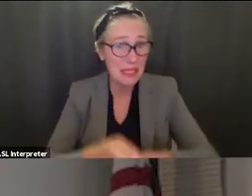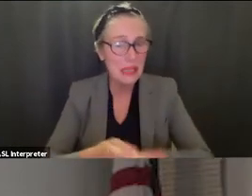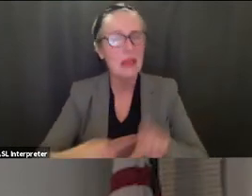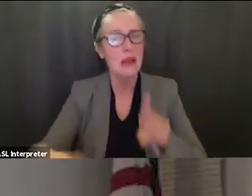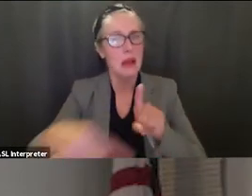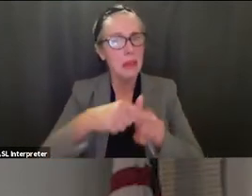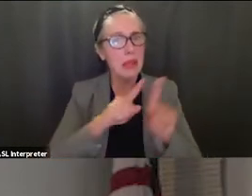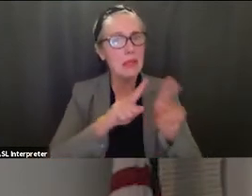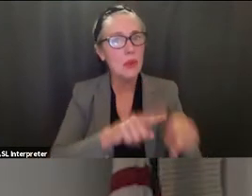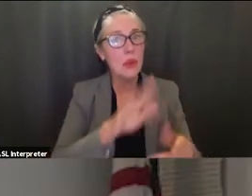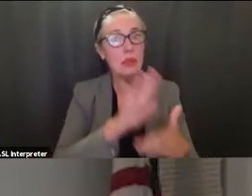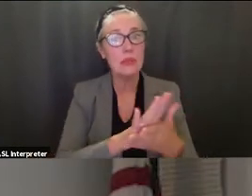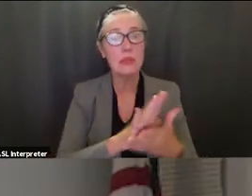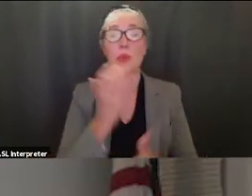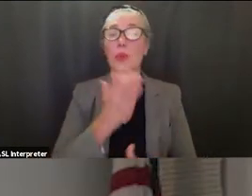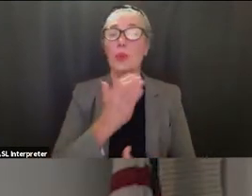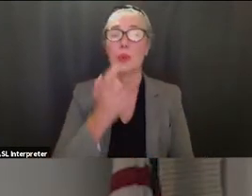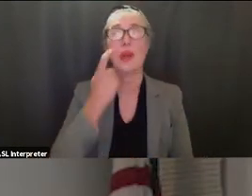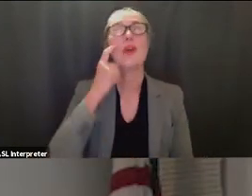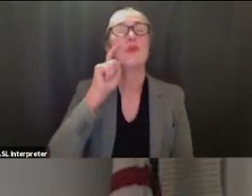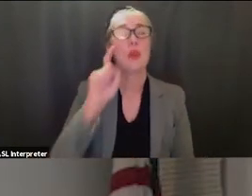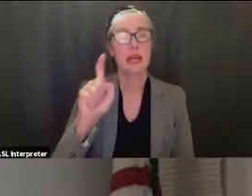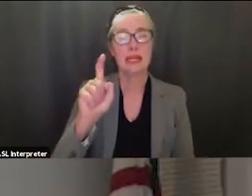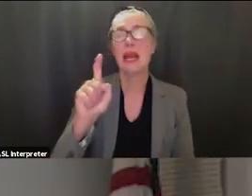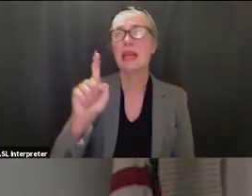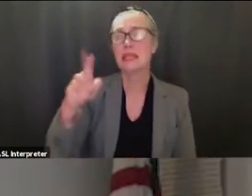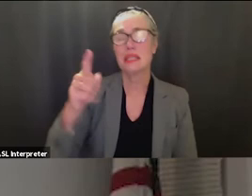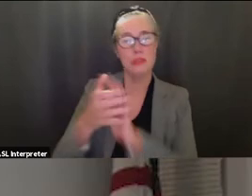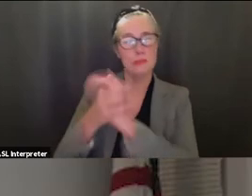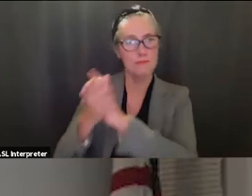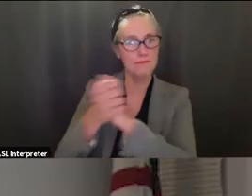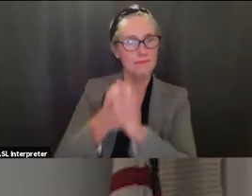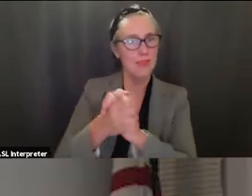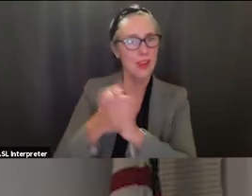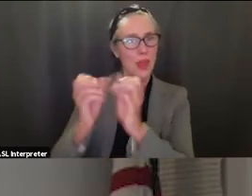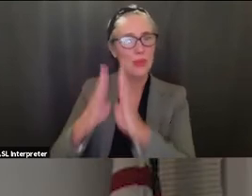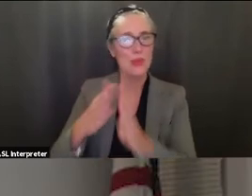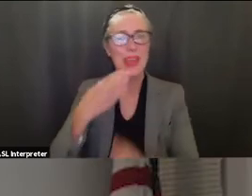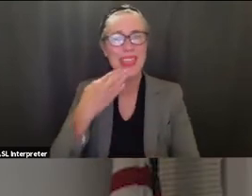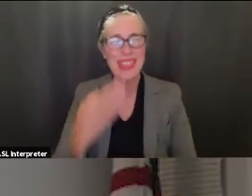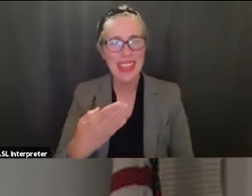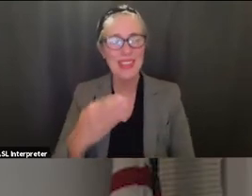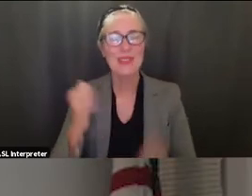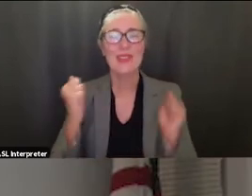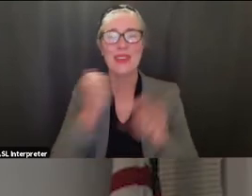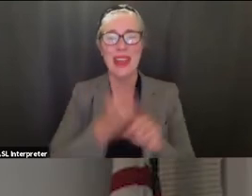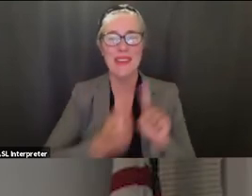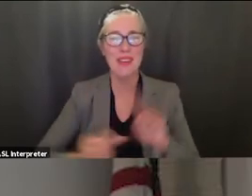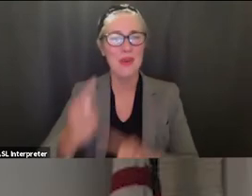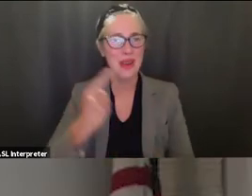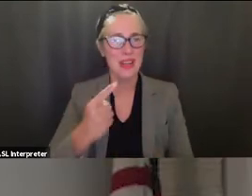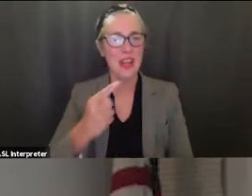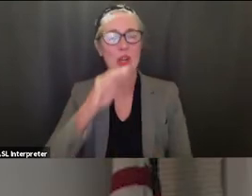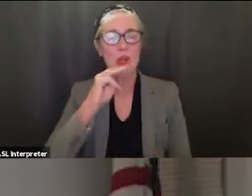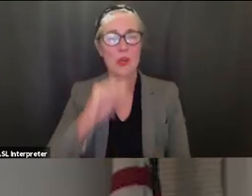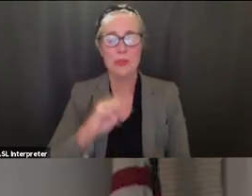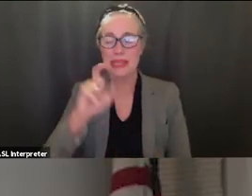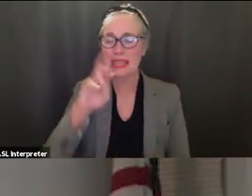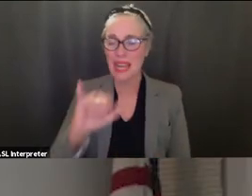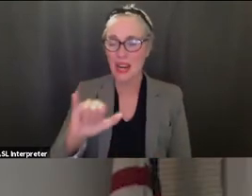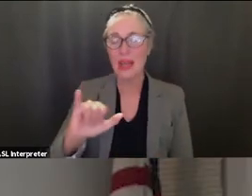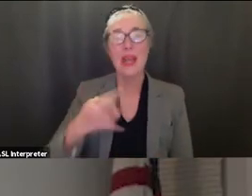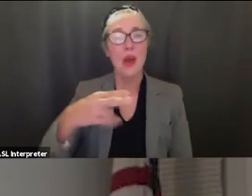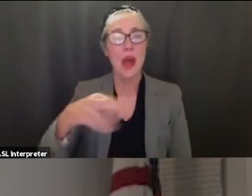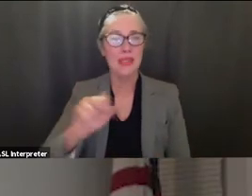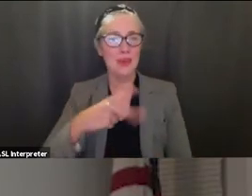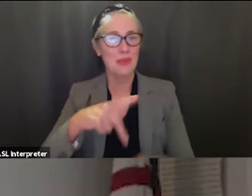that we recognize those students as well so thank you everyone and thank you to miss carrie and the high school principals for quickly turning around a summer school